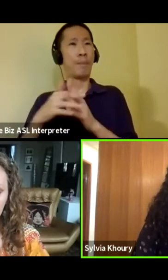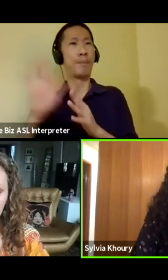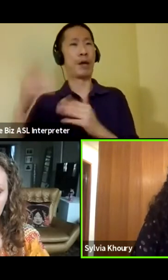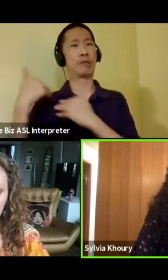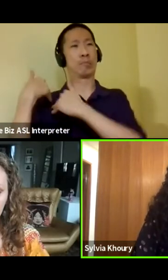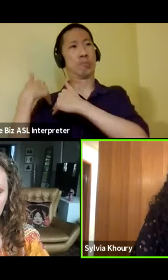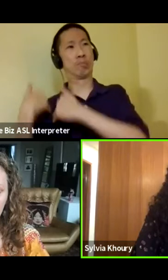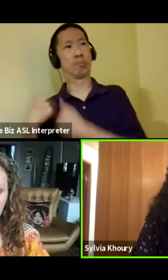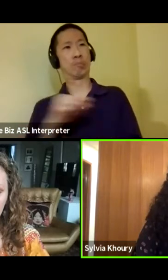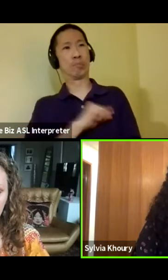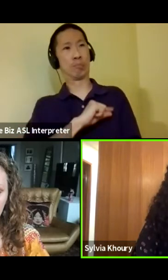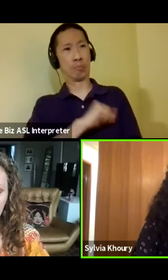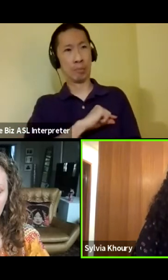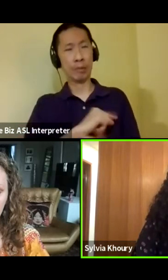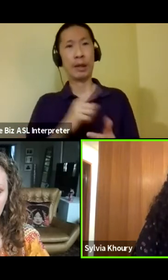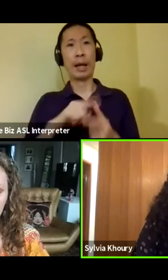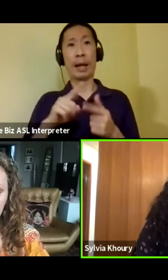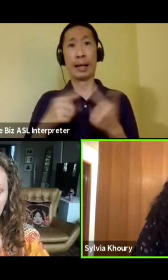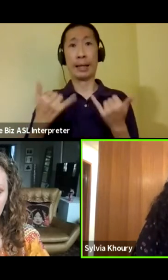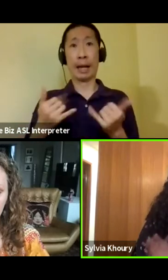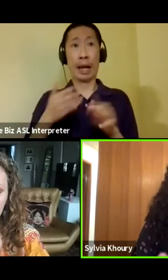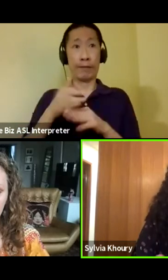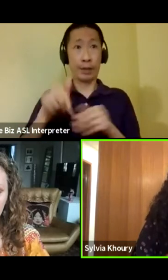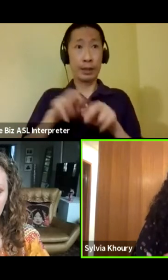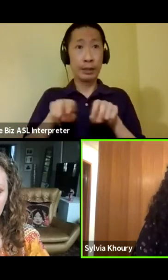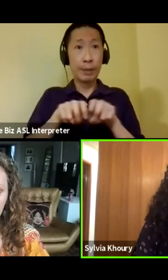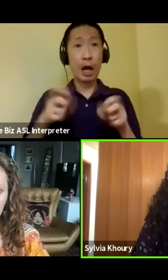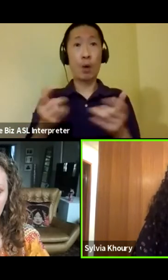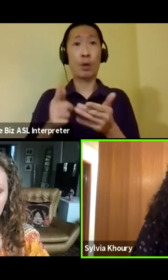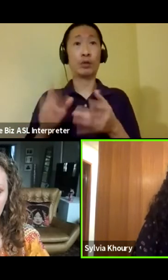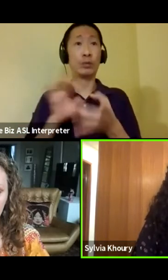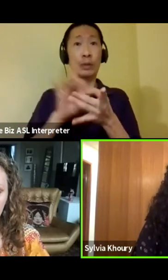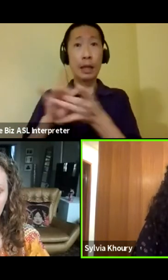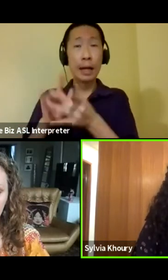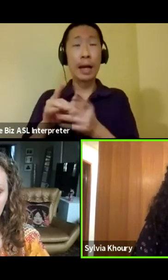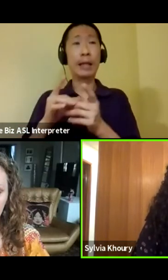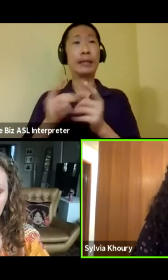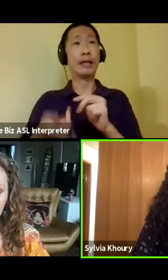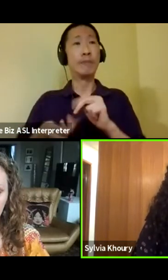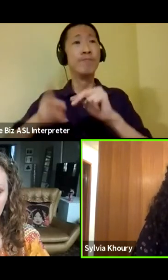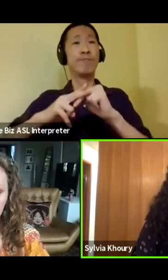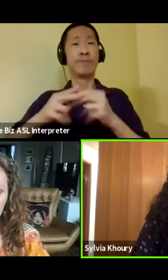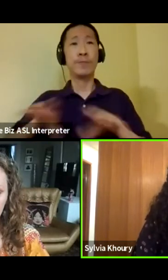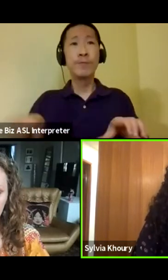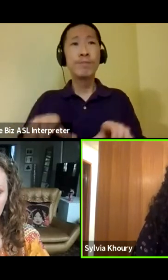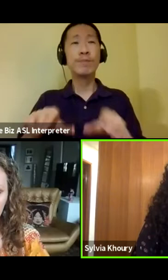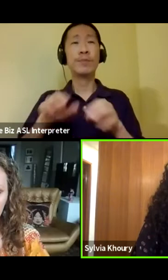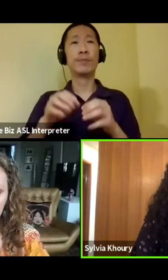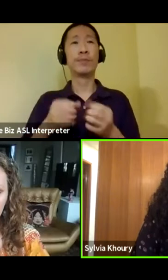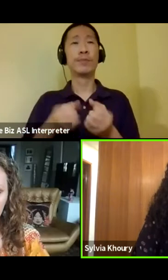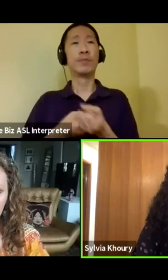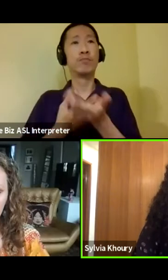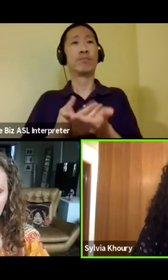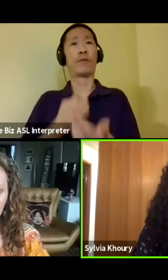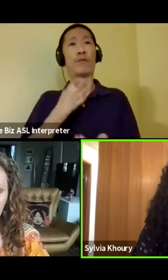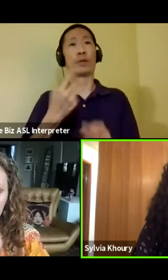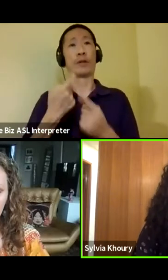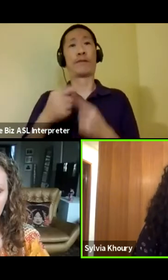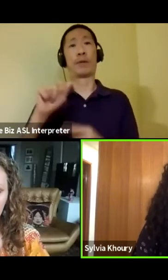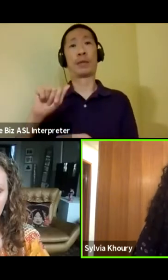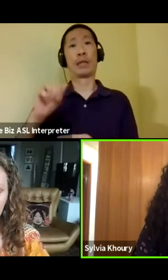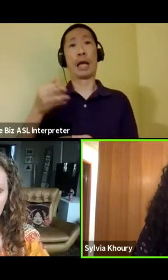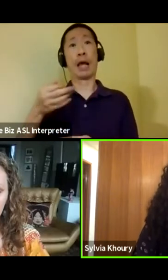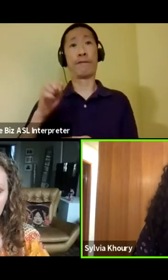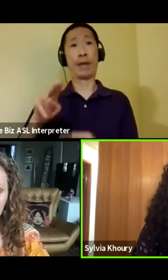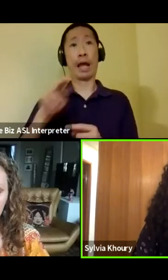And I'm really eager after this panel to connect with and amplify the voices and efforts of the Afghan women here. And thank